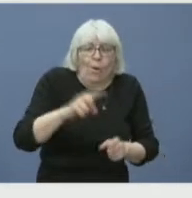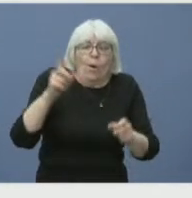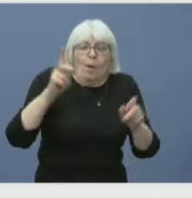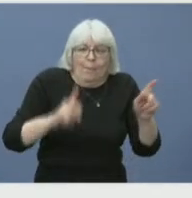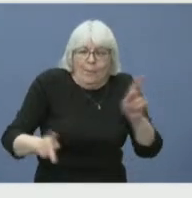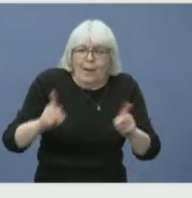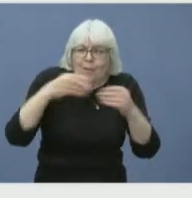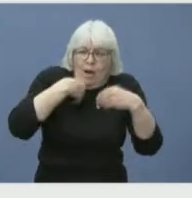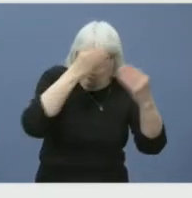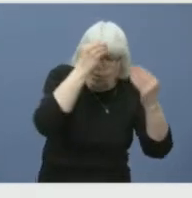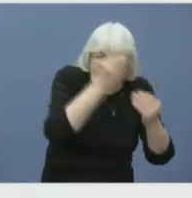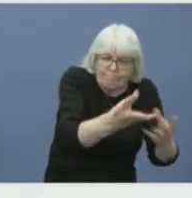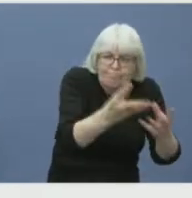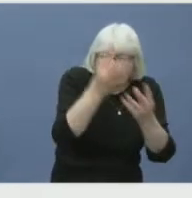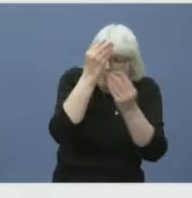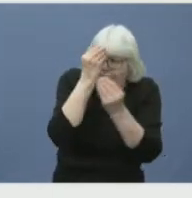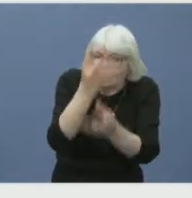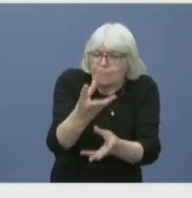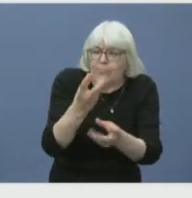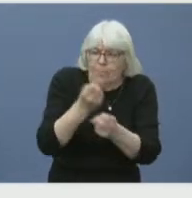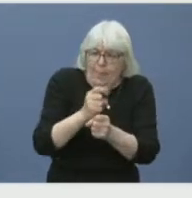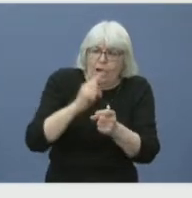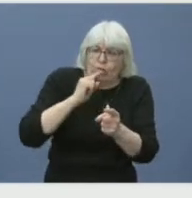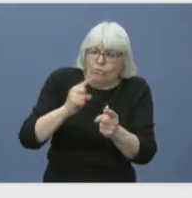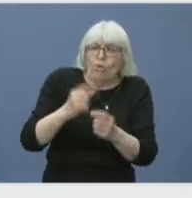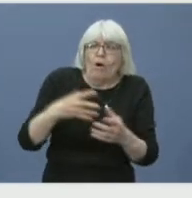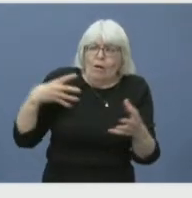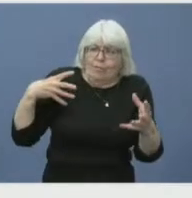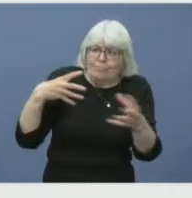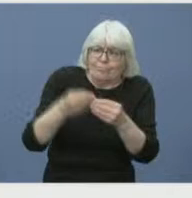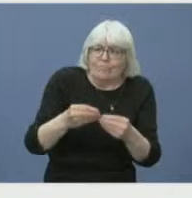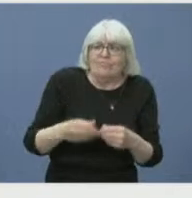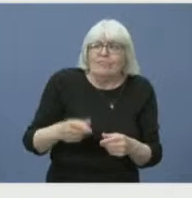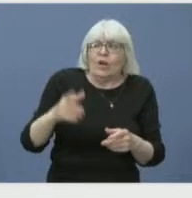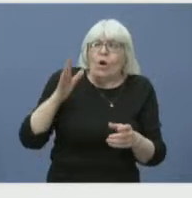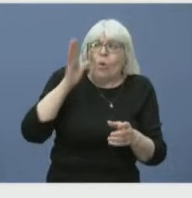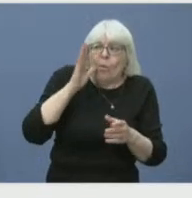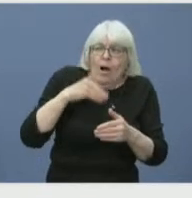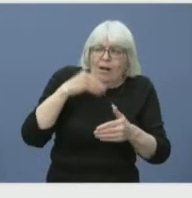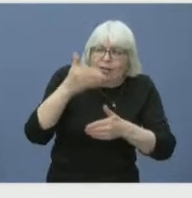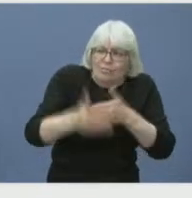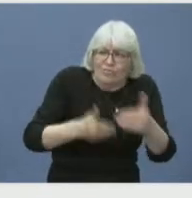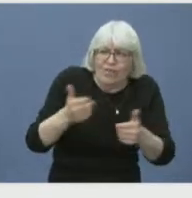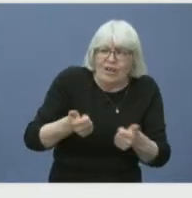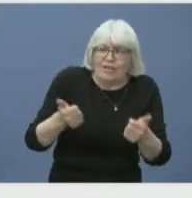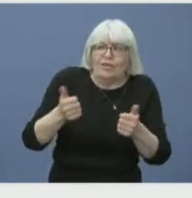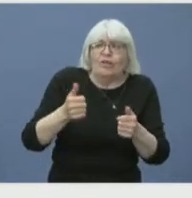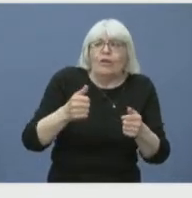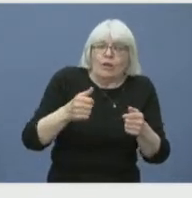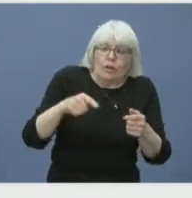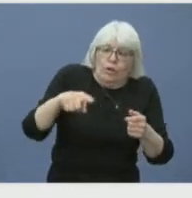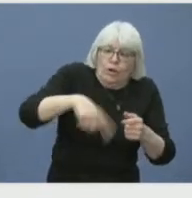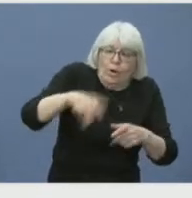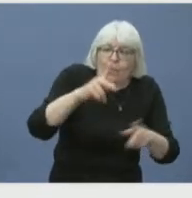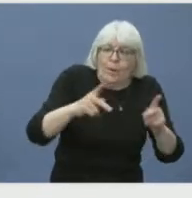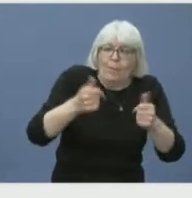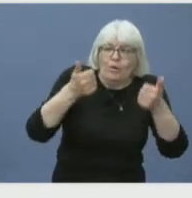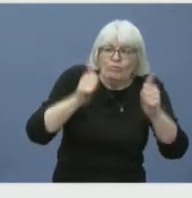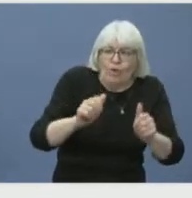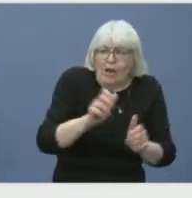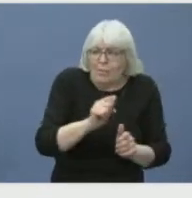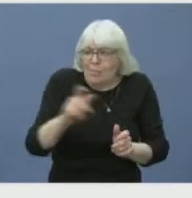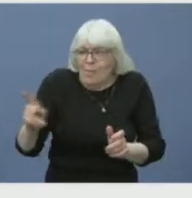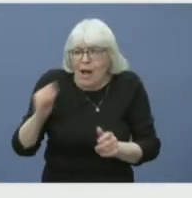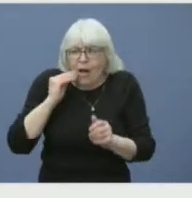phase. We are expediting the process for reentry and focused on taking a safety first approach. Fire